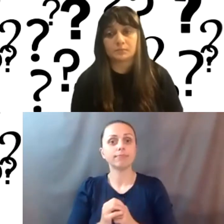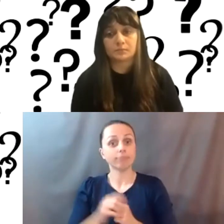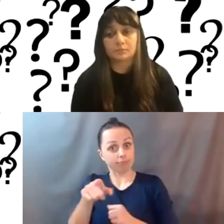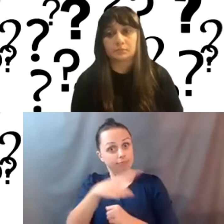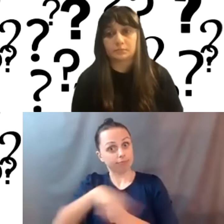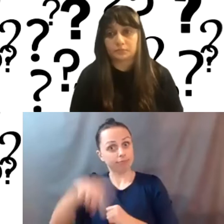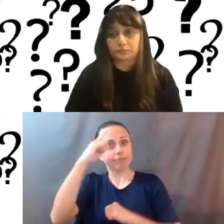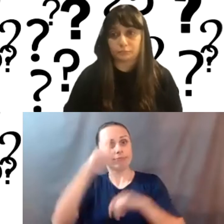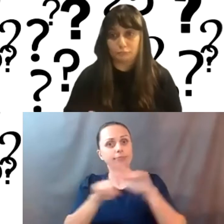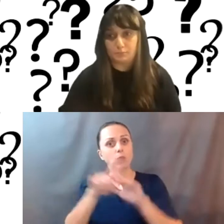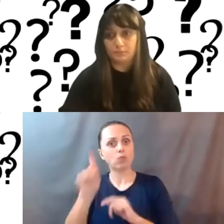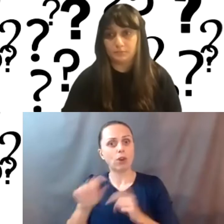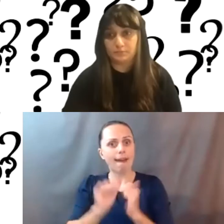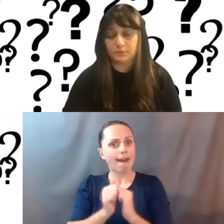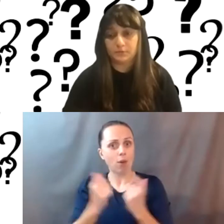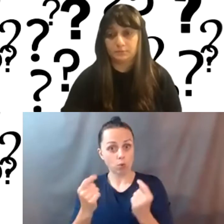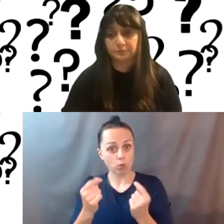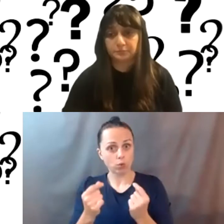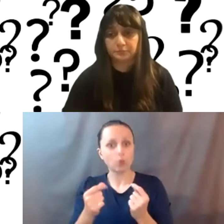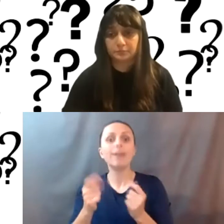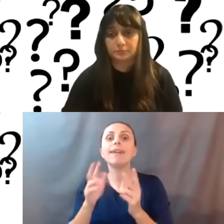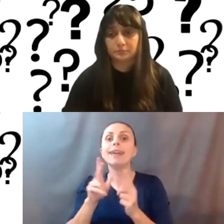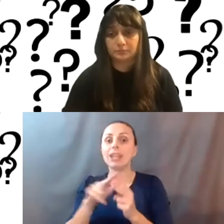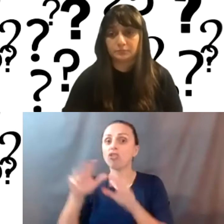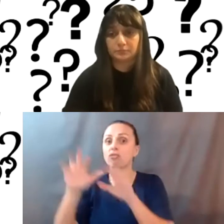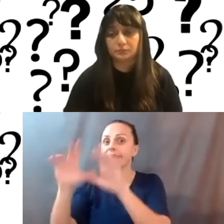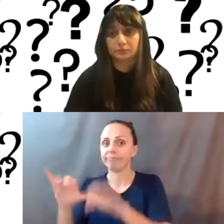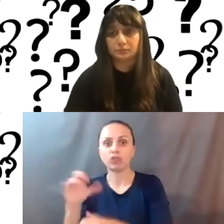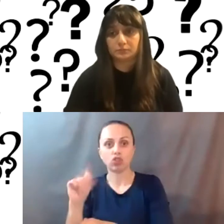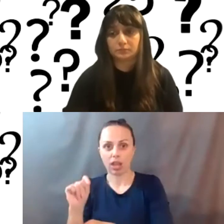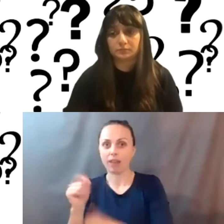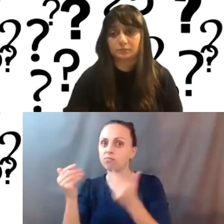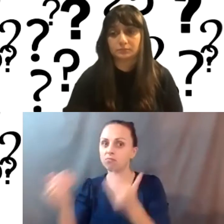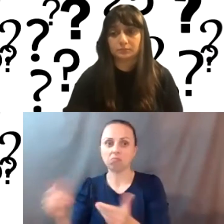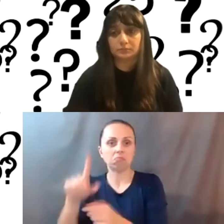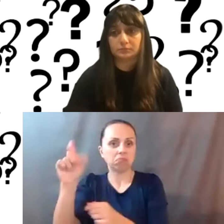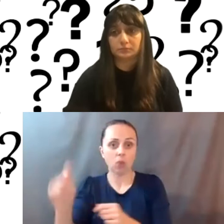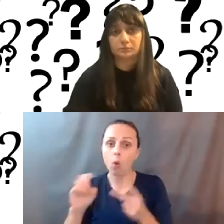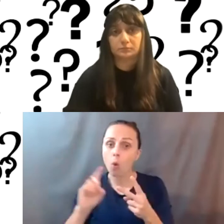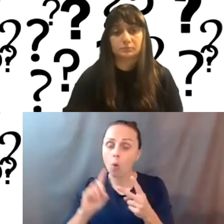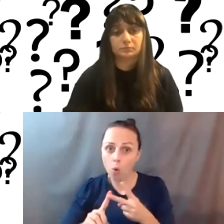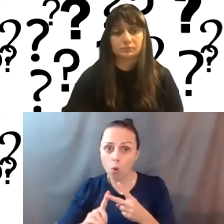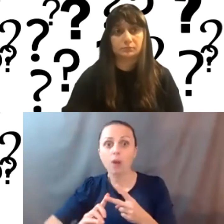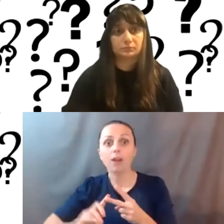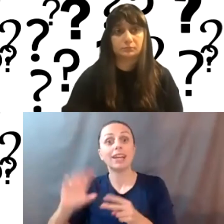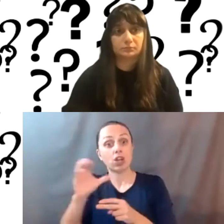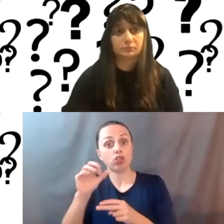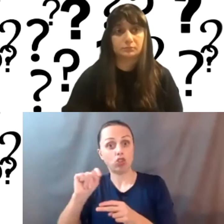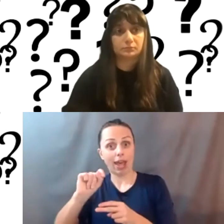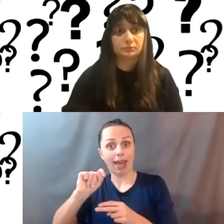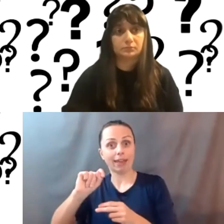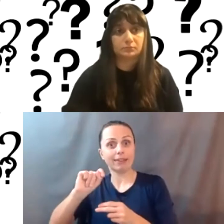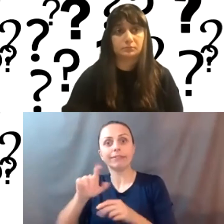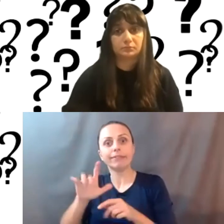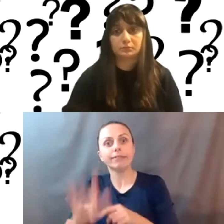is you can either put your question, type it right into the chat, or you can just put into the chat like the question mark